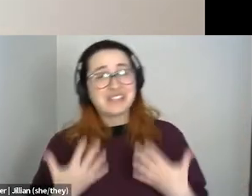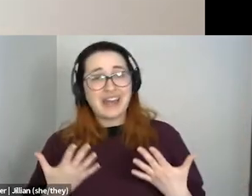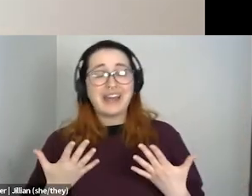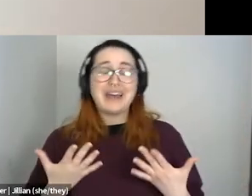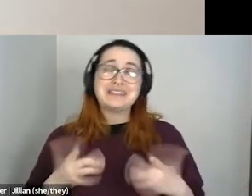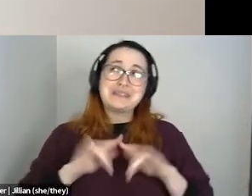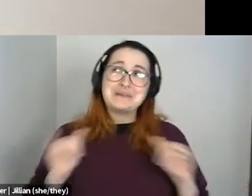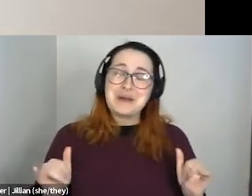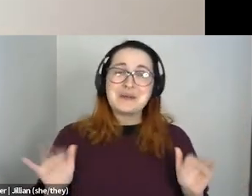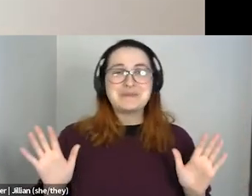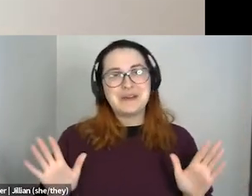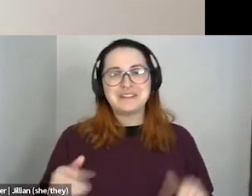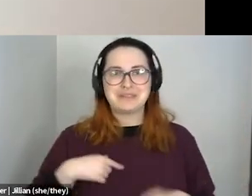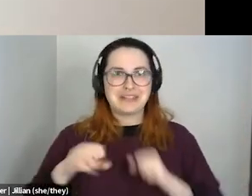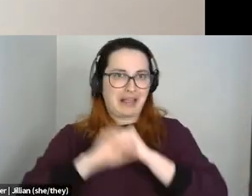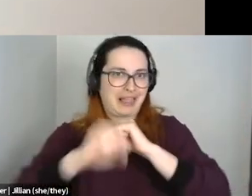I'll stop talking for a second.